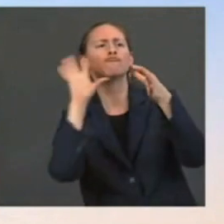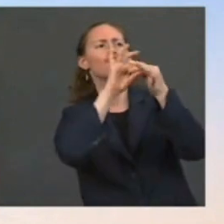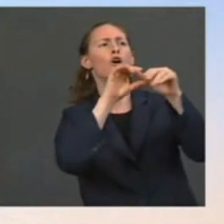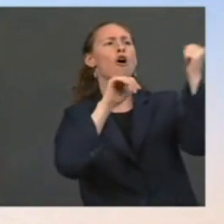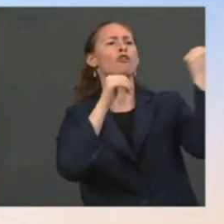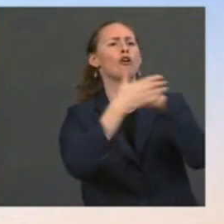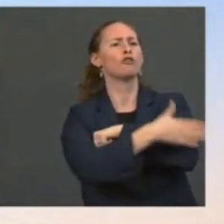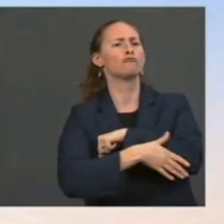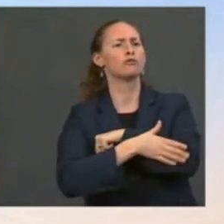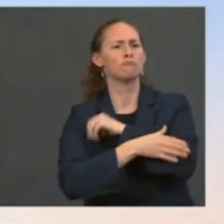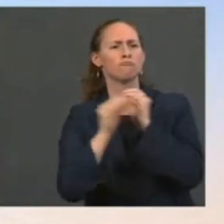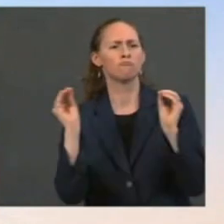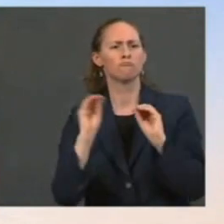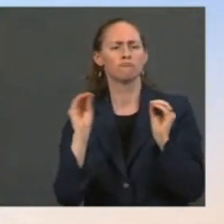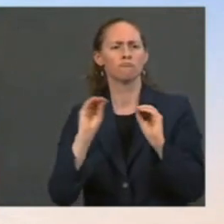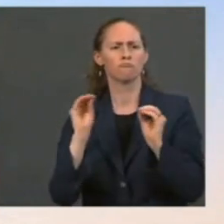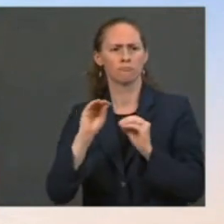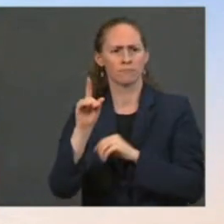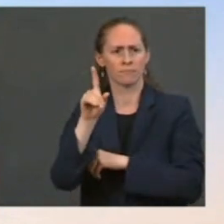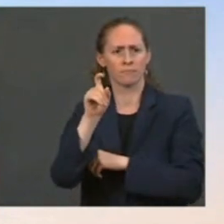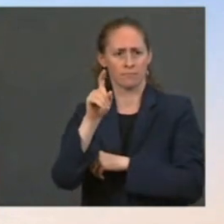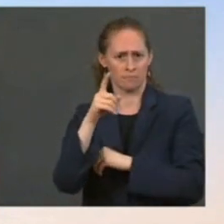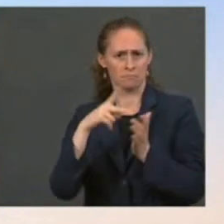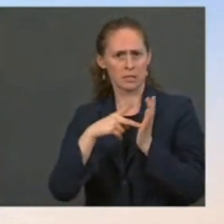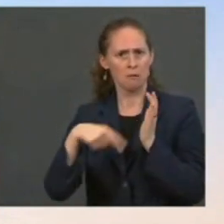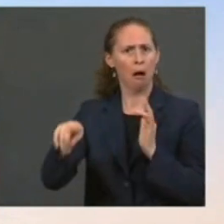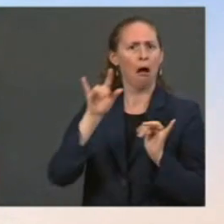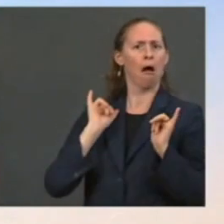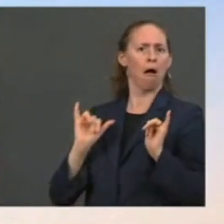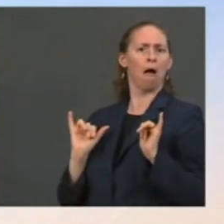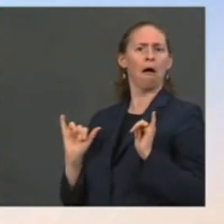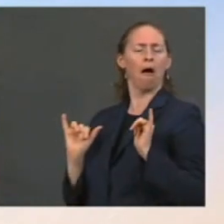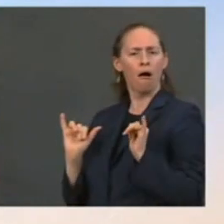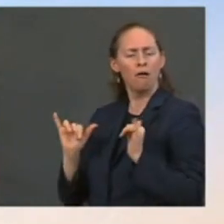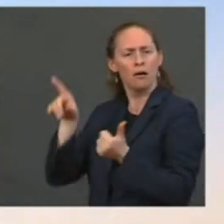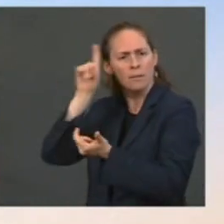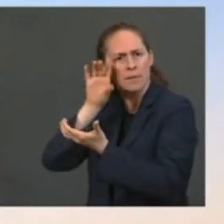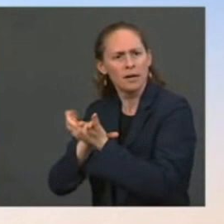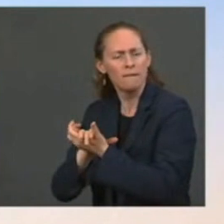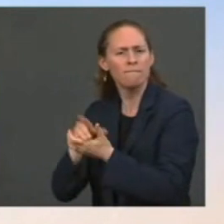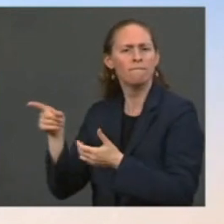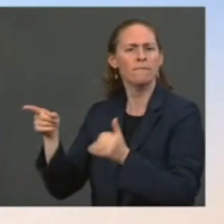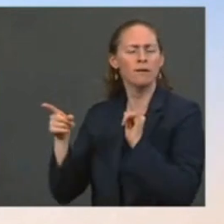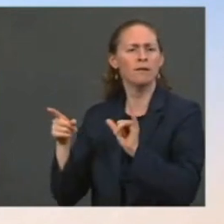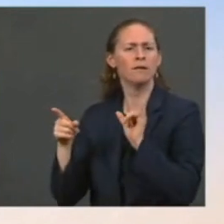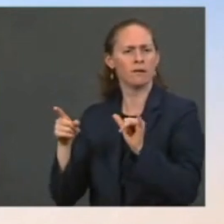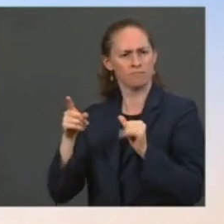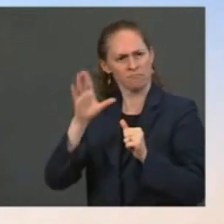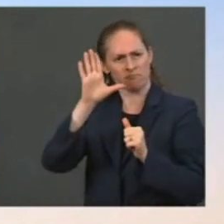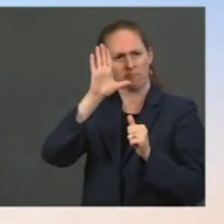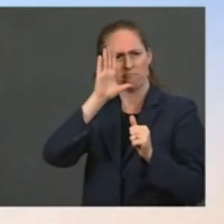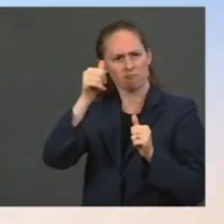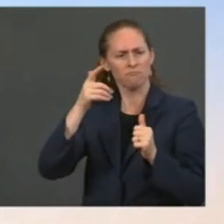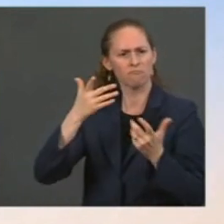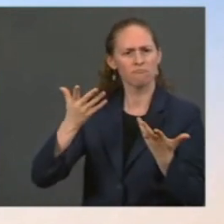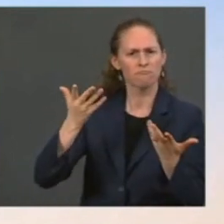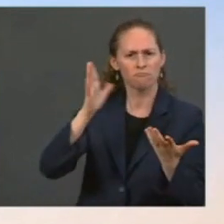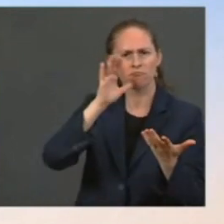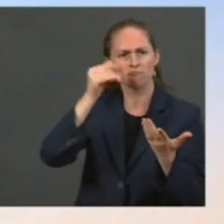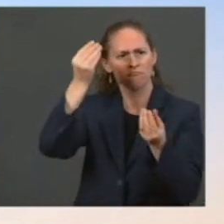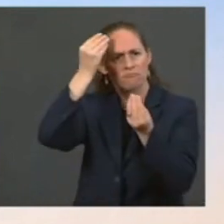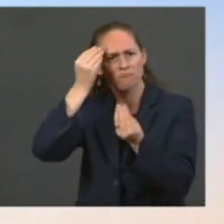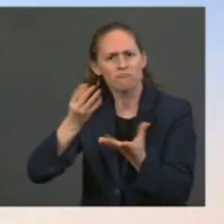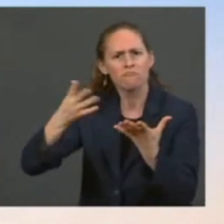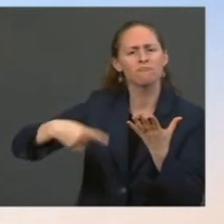assuring to the American people, as we head into this, if they just let the American people know if Hunter has divulged